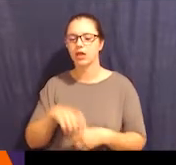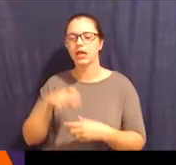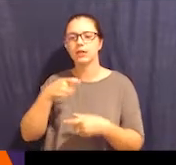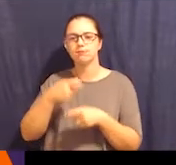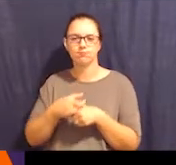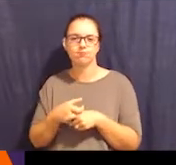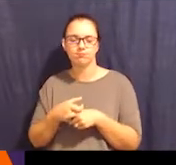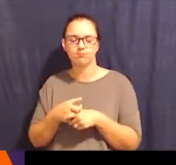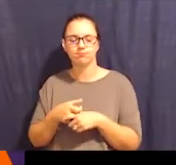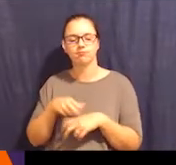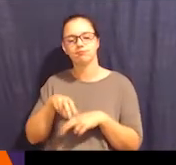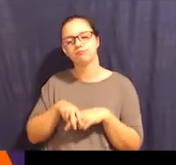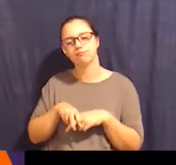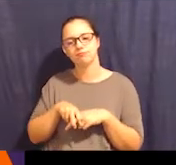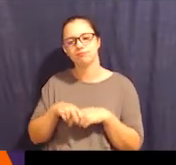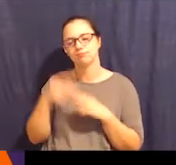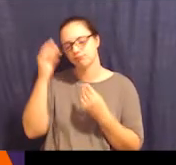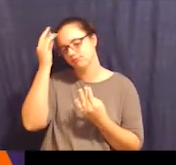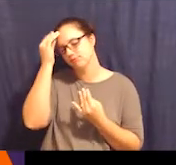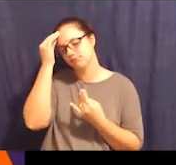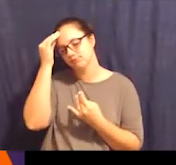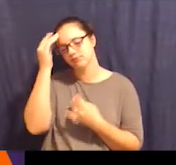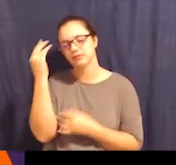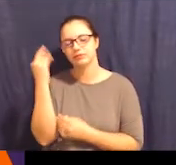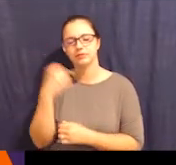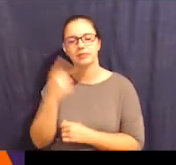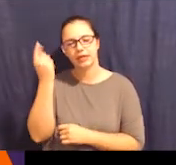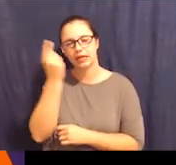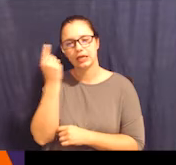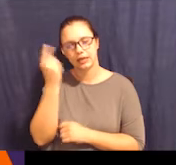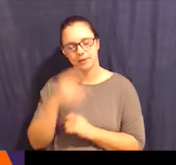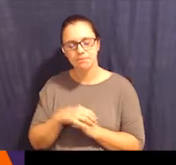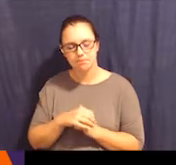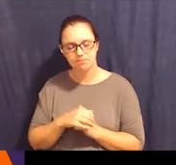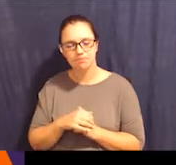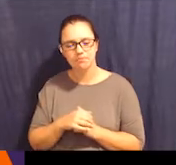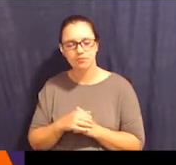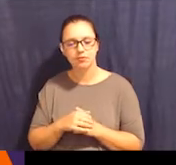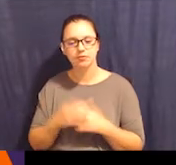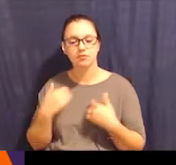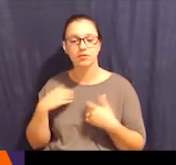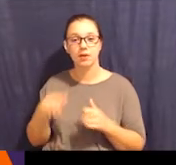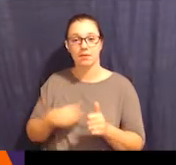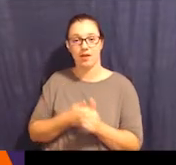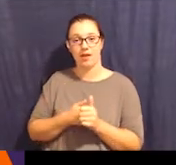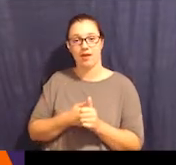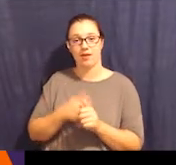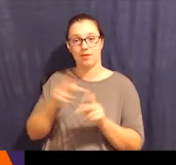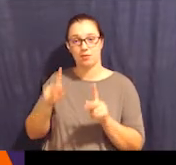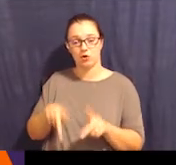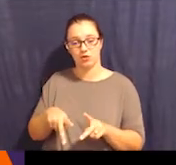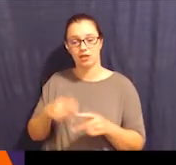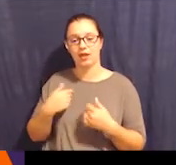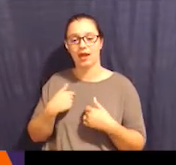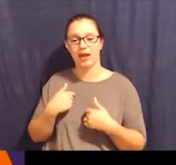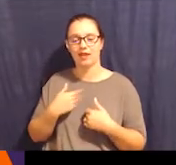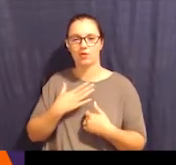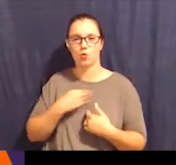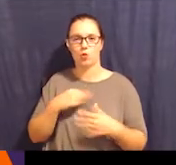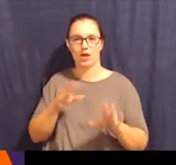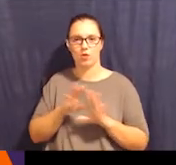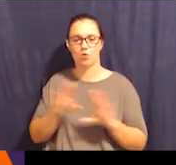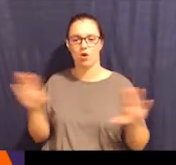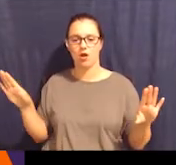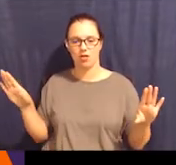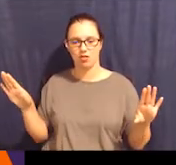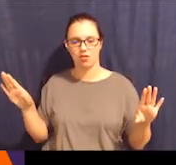with their legs crossed and contemplating. They're sort of thoughtful, they're thinking. then we have behind them a blank